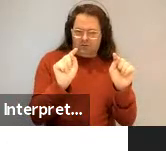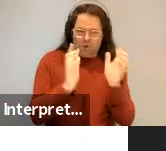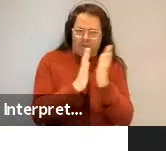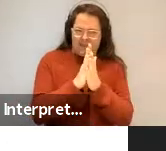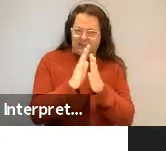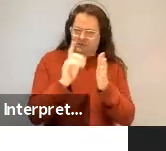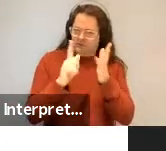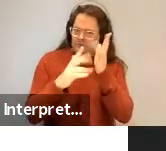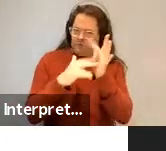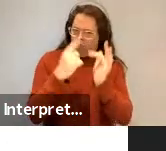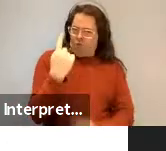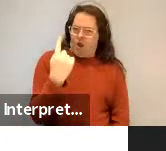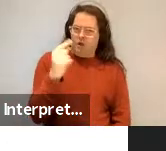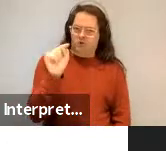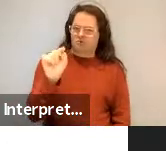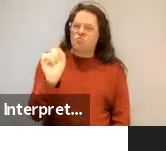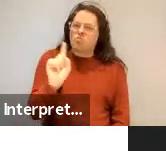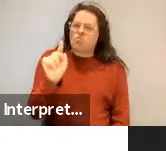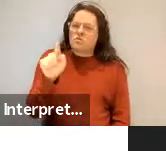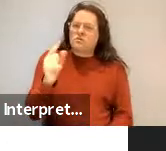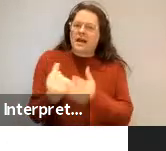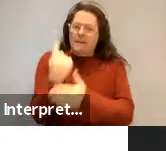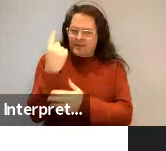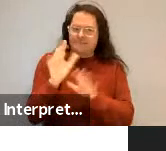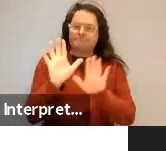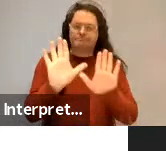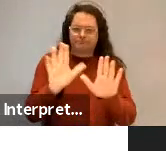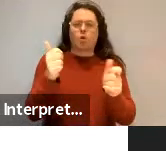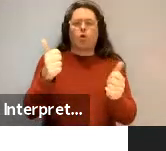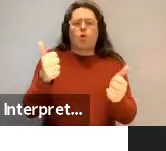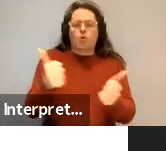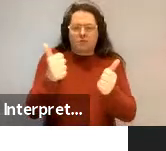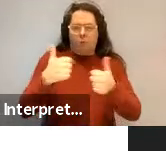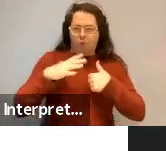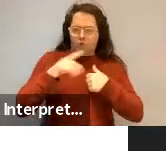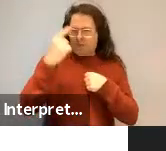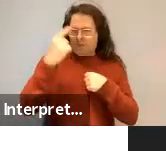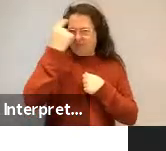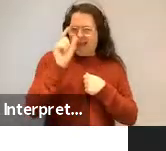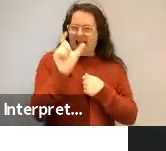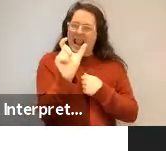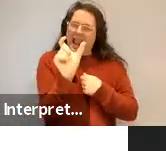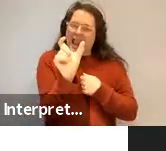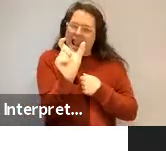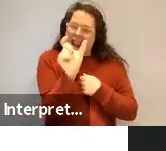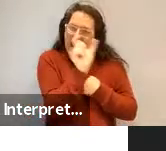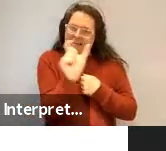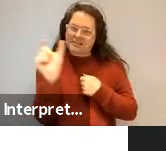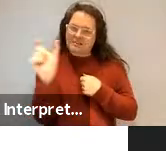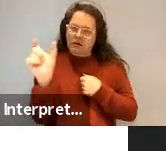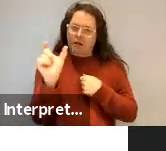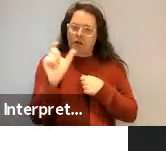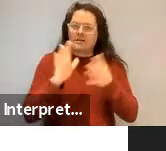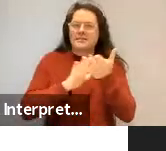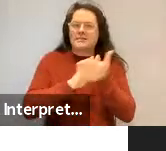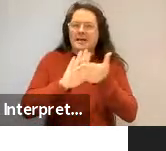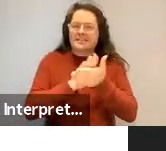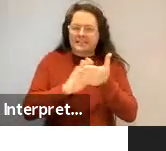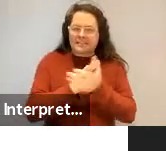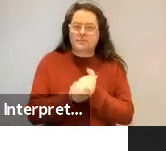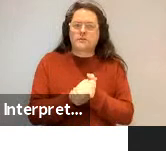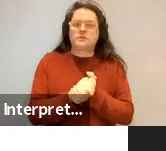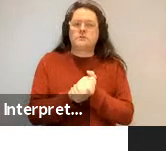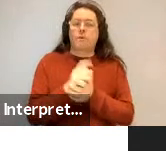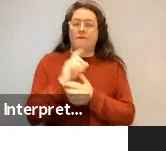Well, again, I, I encourage you to think about lexical semantics. So let's think about cardinal one, the number one.